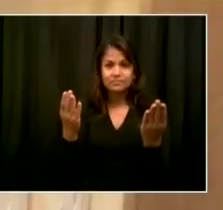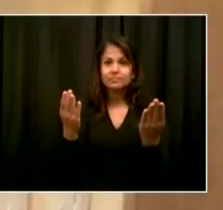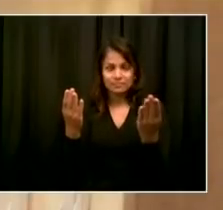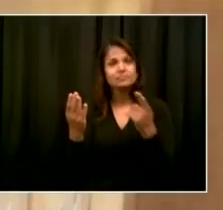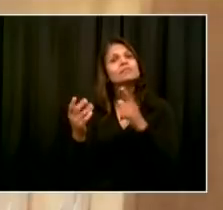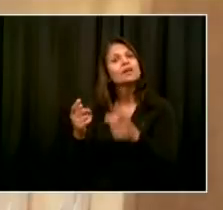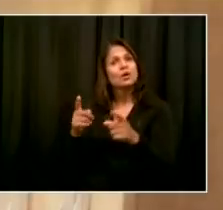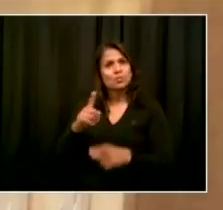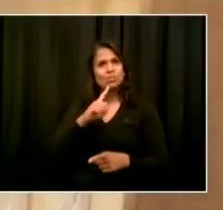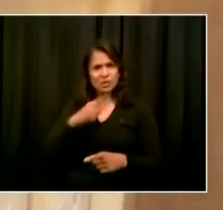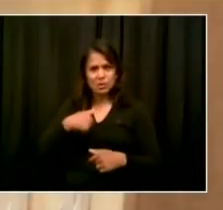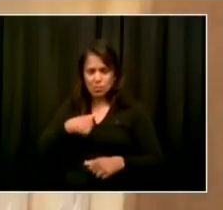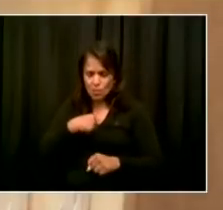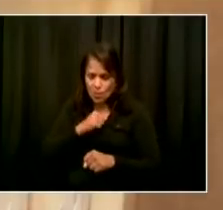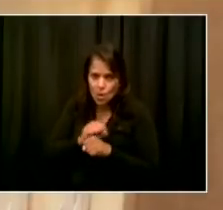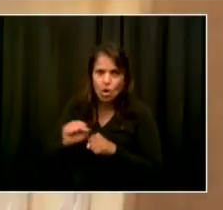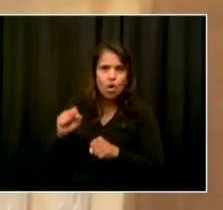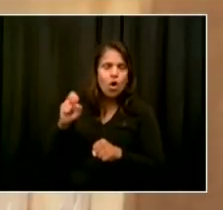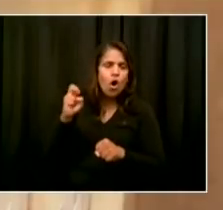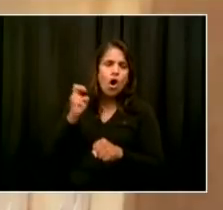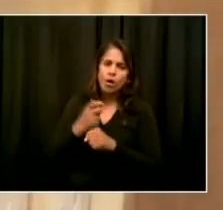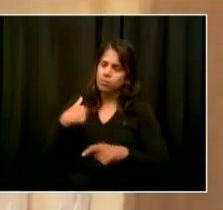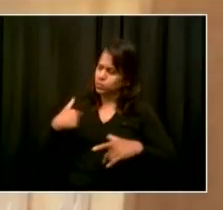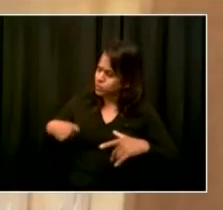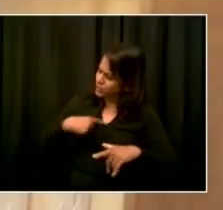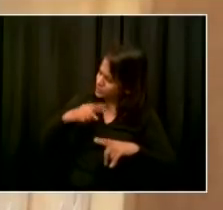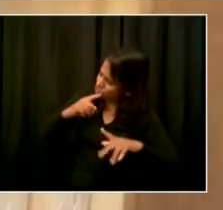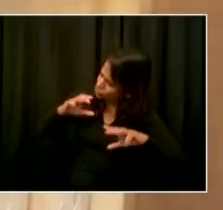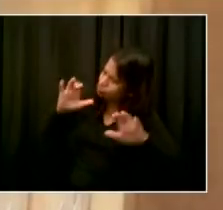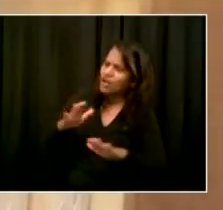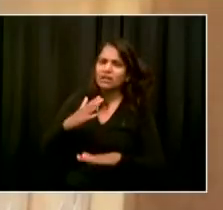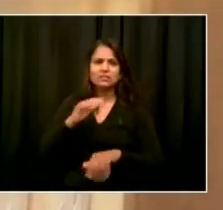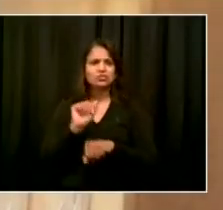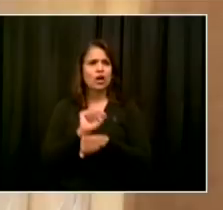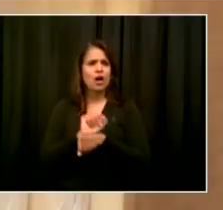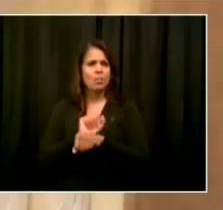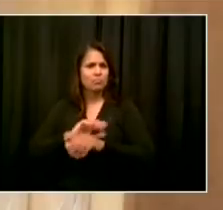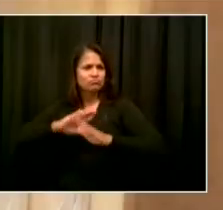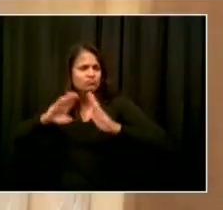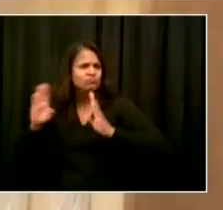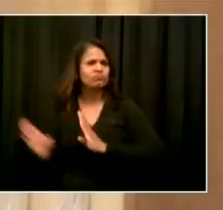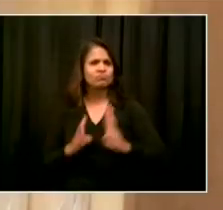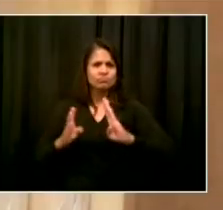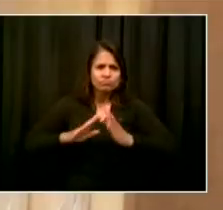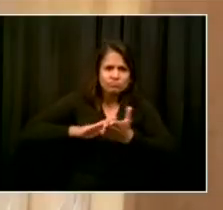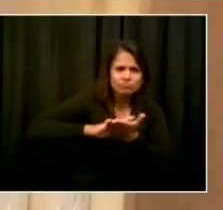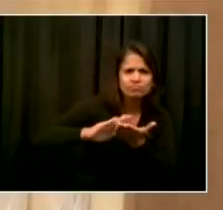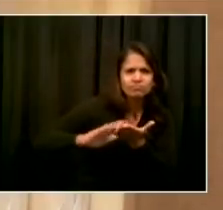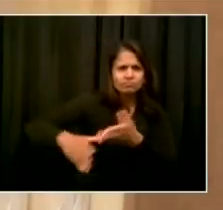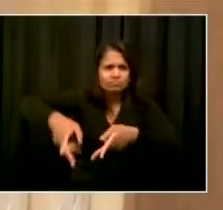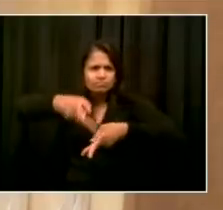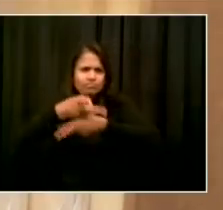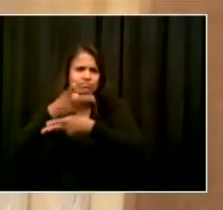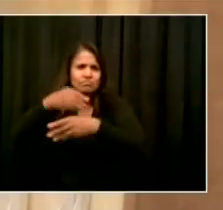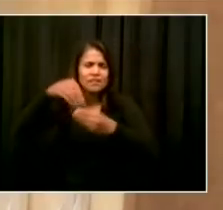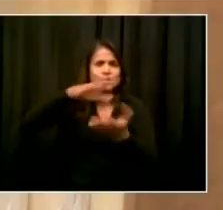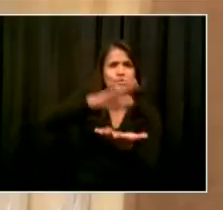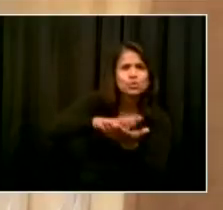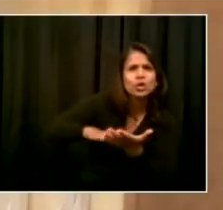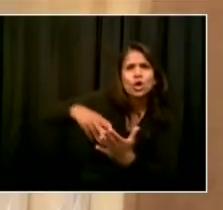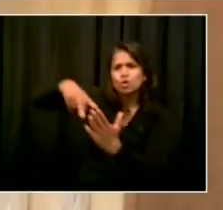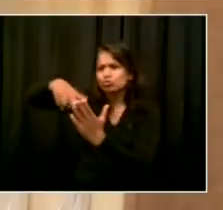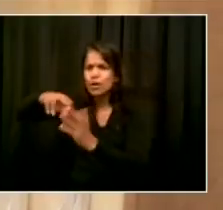done. The literacy coaching, the early childhood literacy coaching, the master teachers. These are all certified